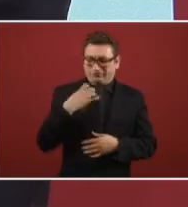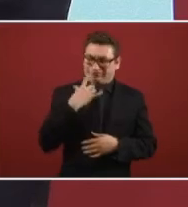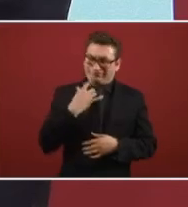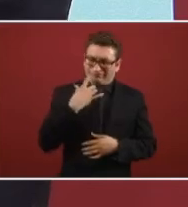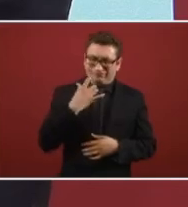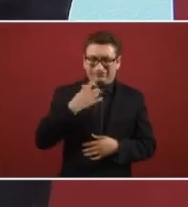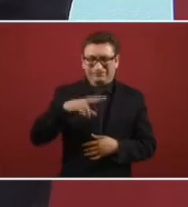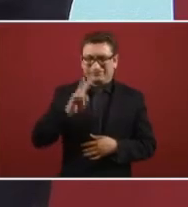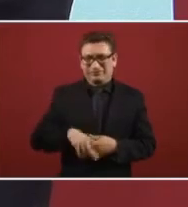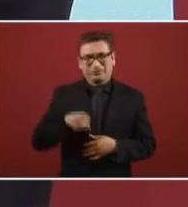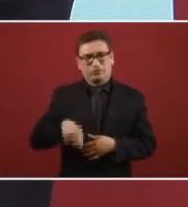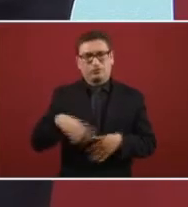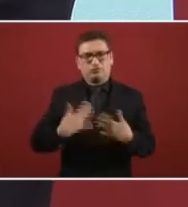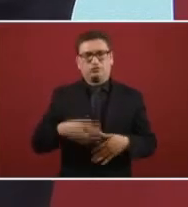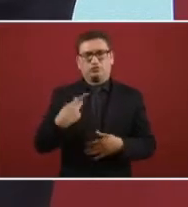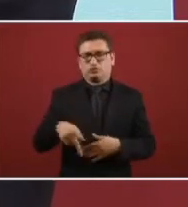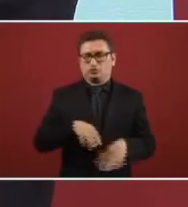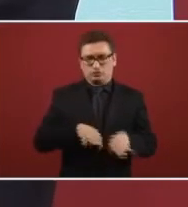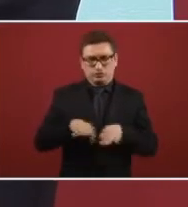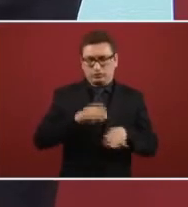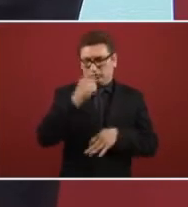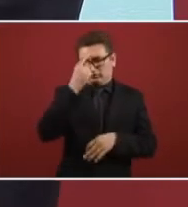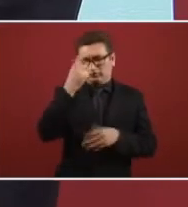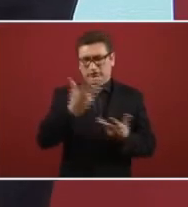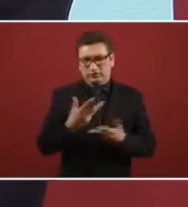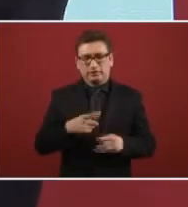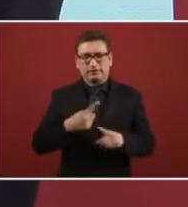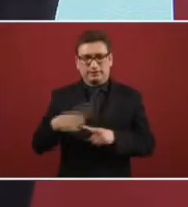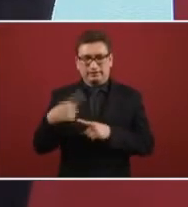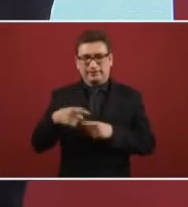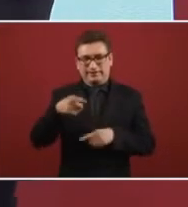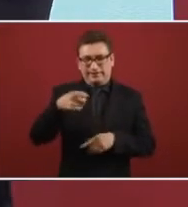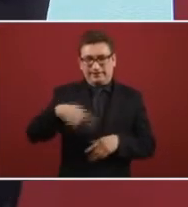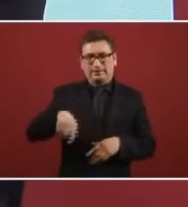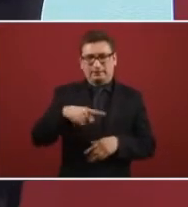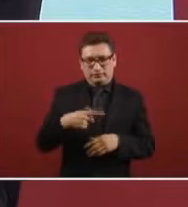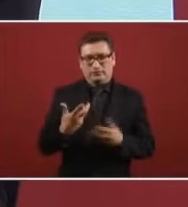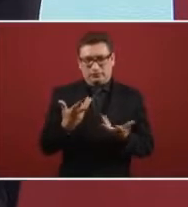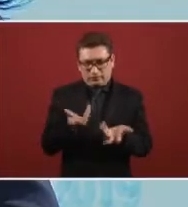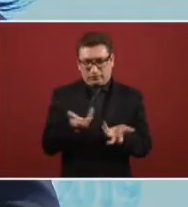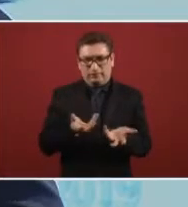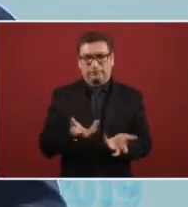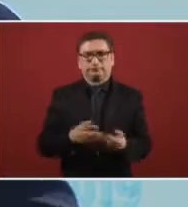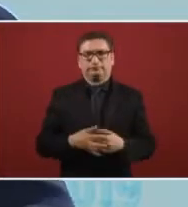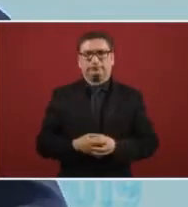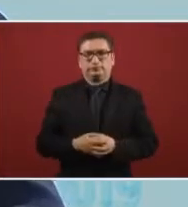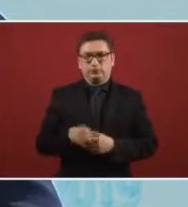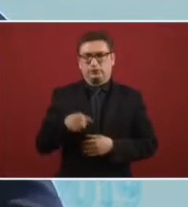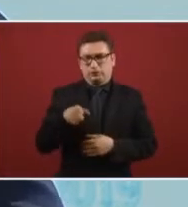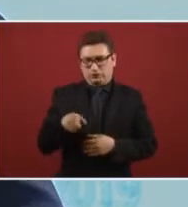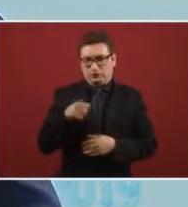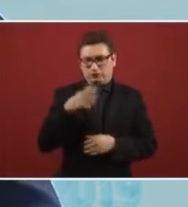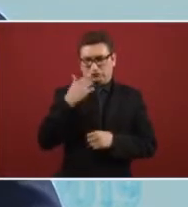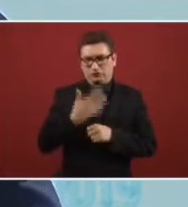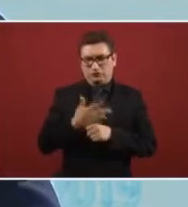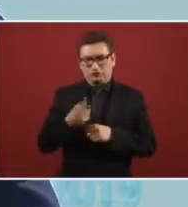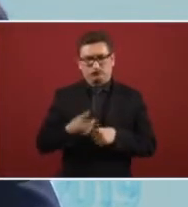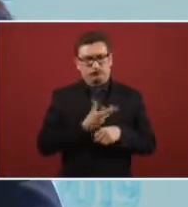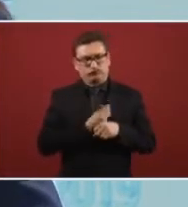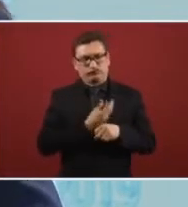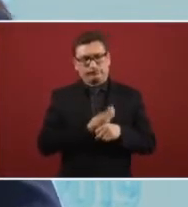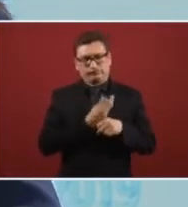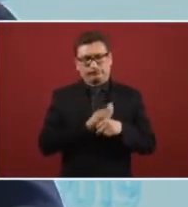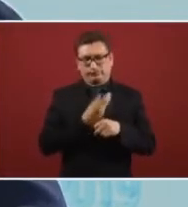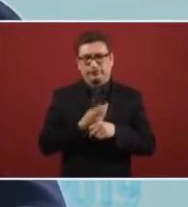that have a true spirit of innovation they are the ones that have been doing